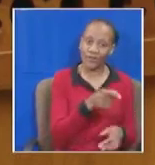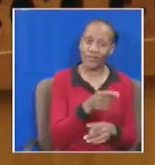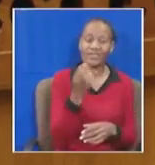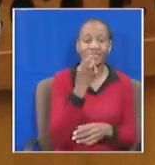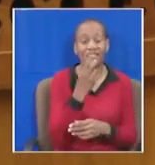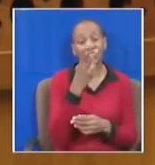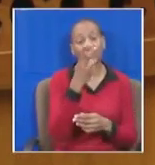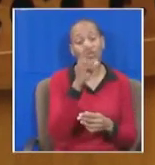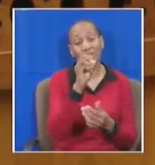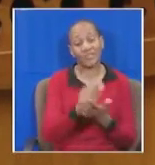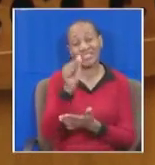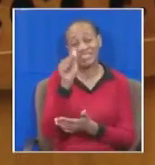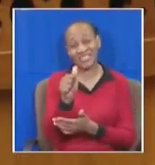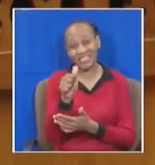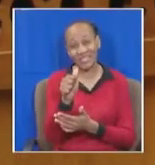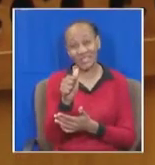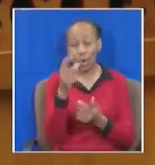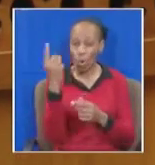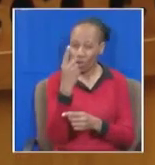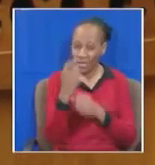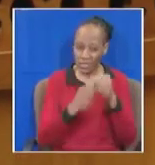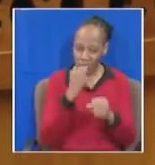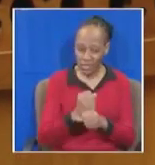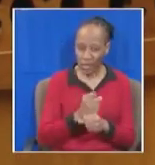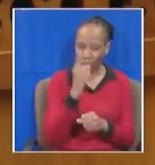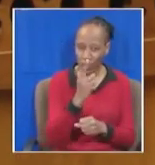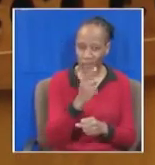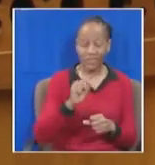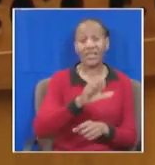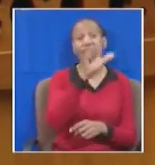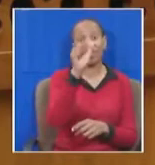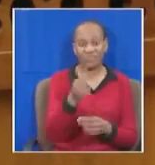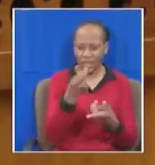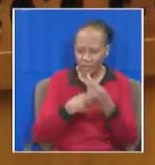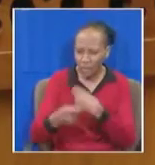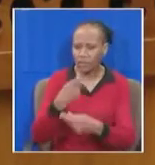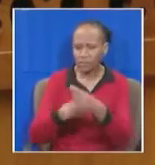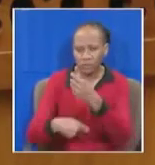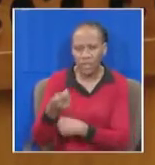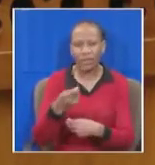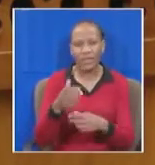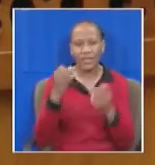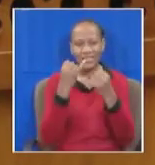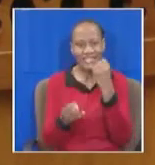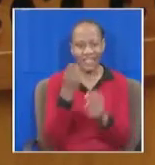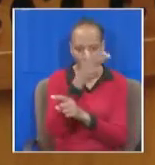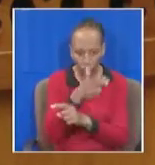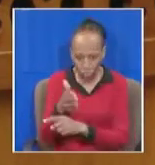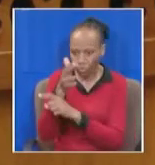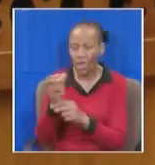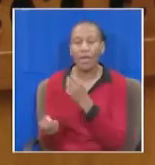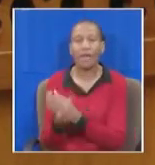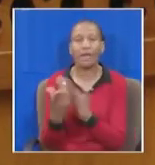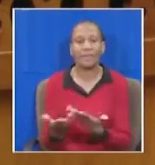stats alone, South Africa is the 20th largest porn-consuming country in the world, but it is number one for